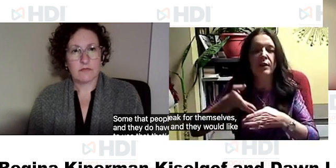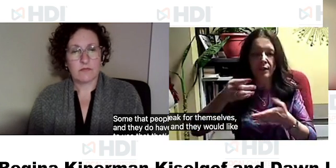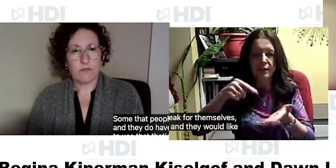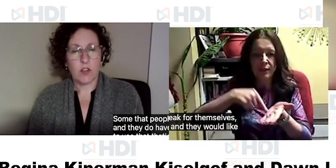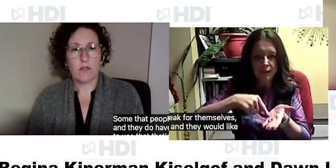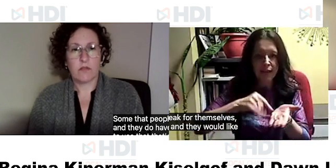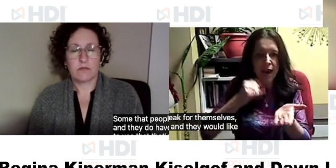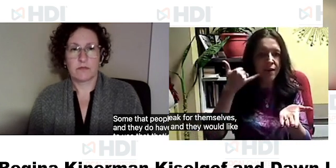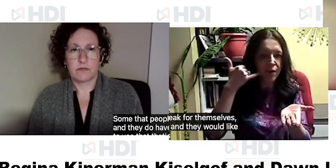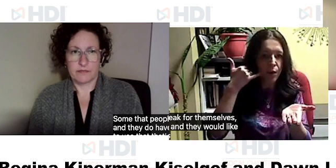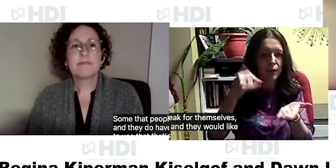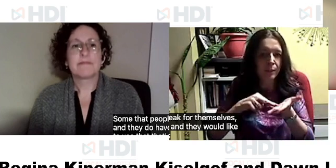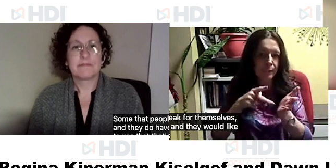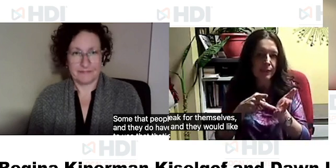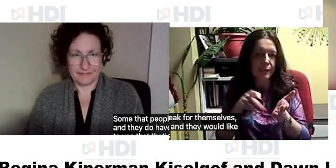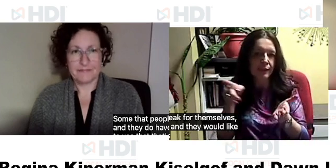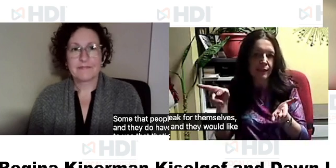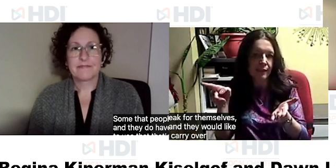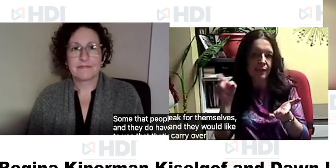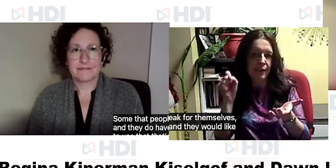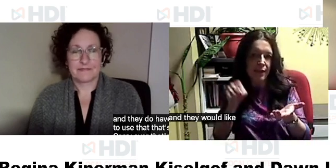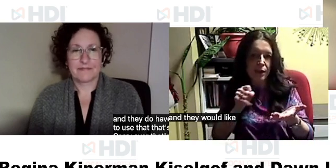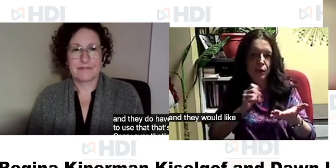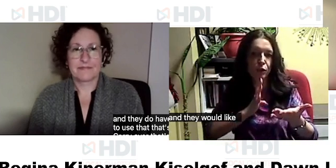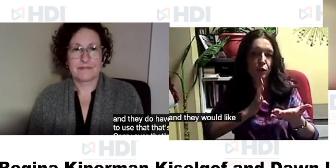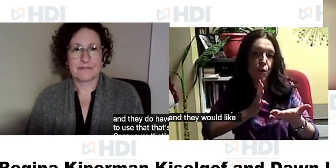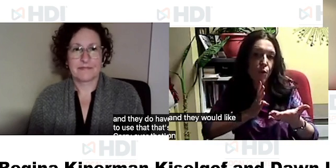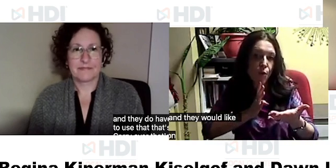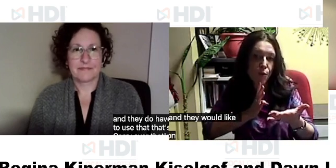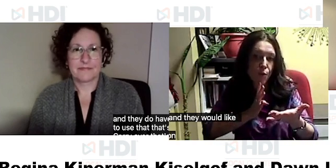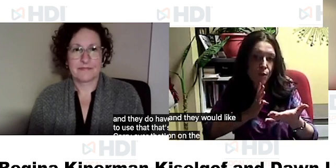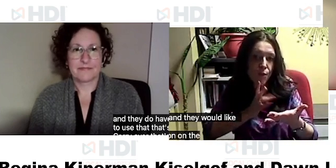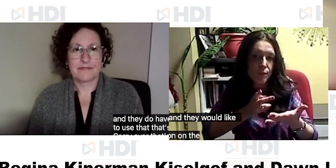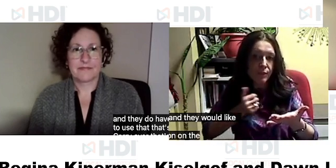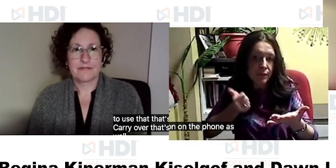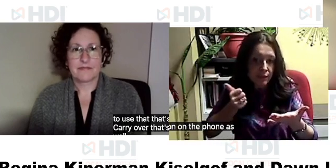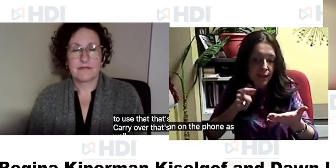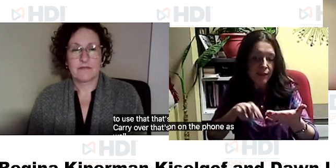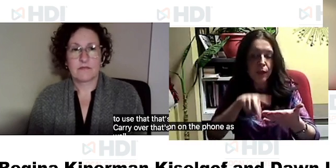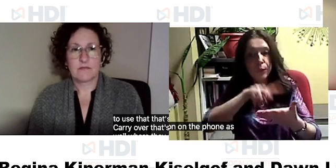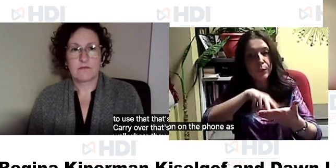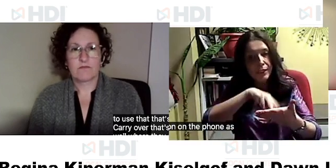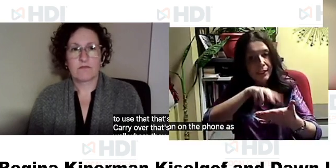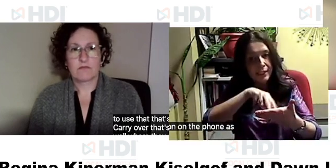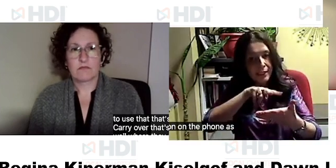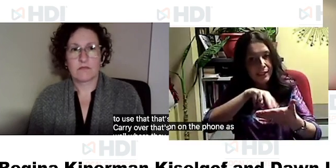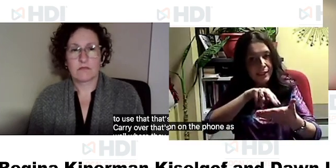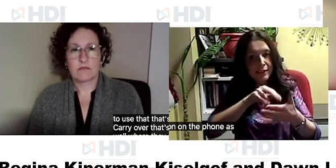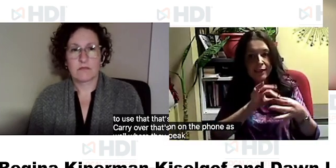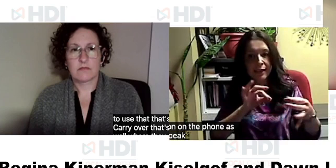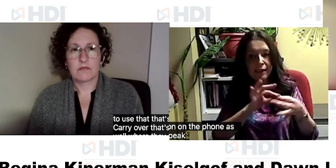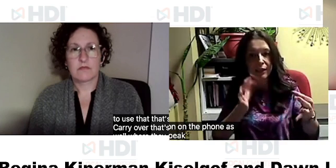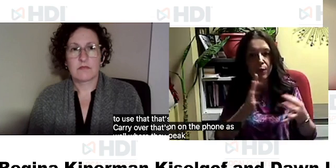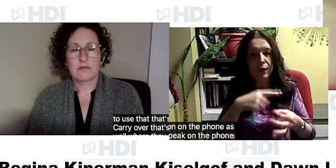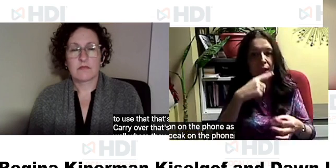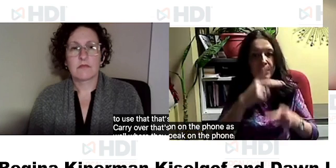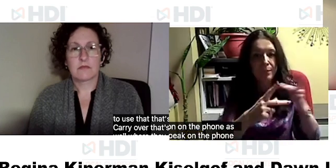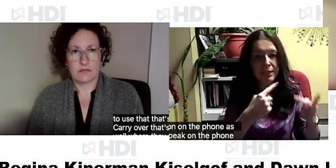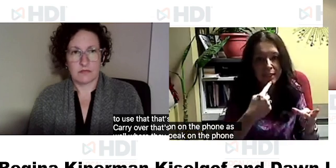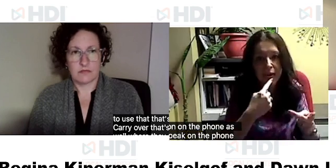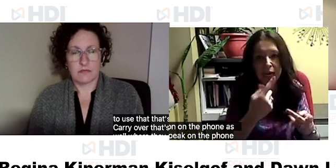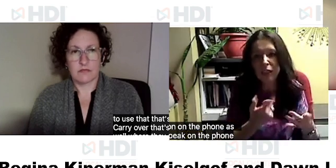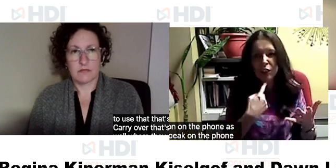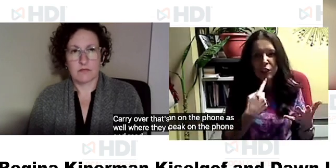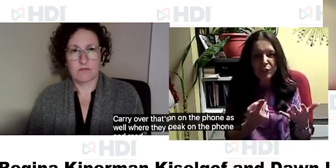voice carryover that's another option on the phone as well where they can actually speak on the phone and